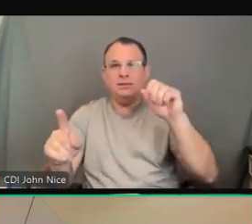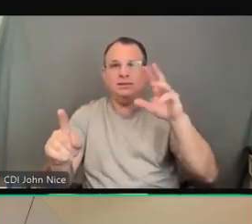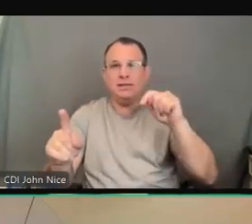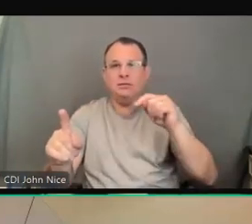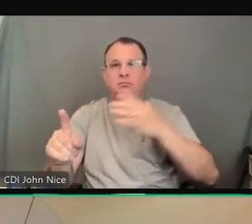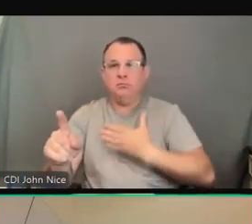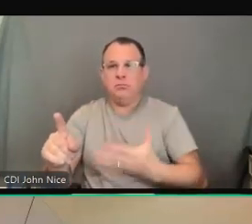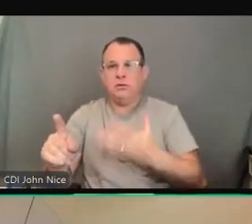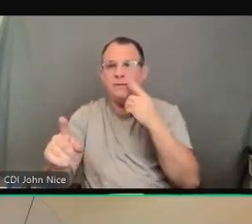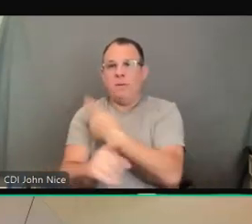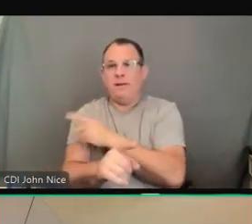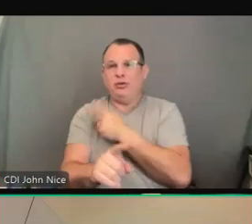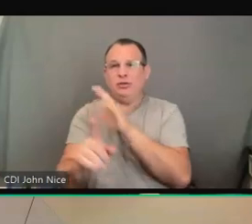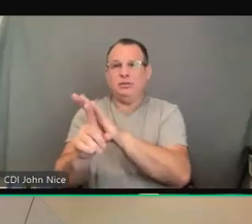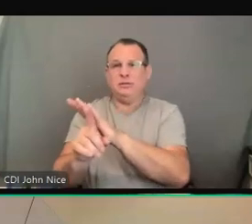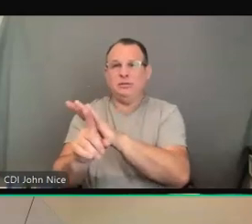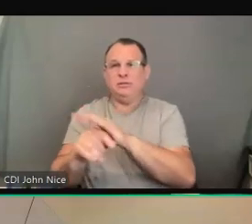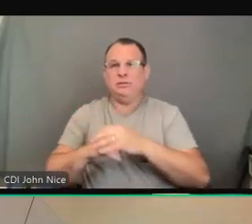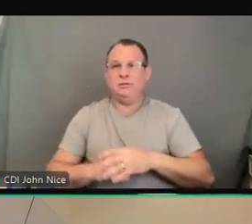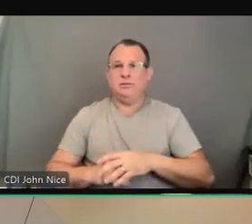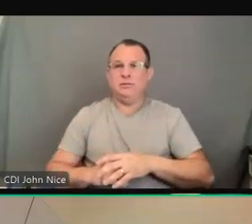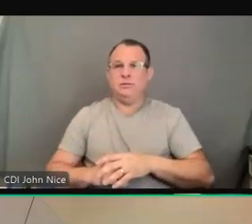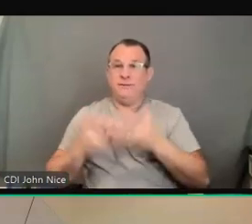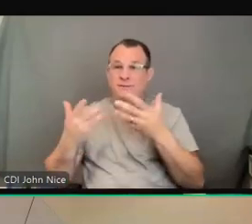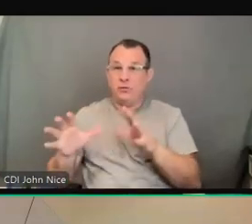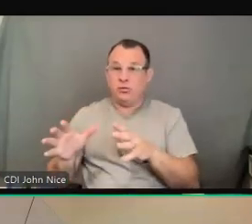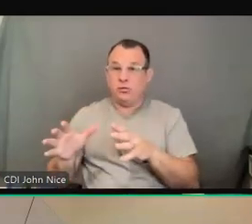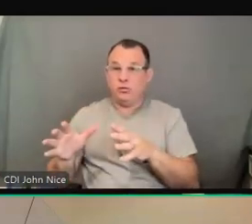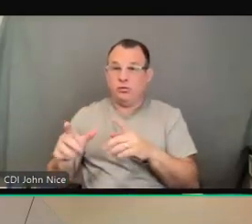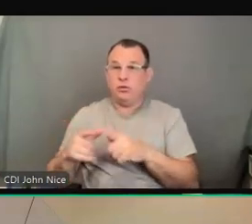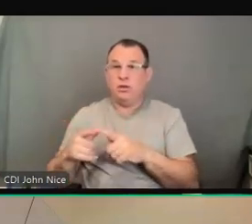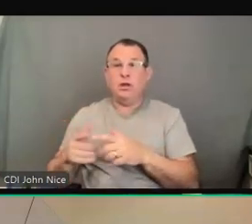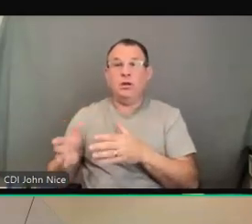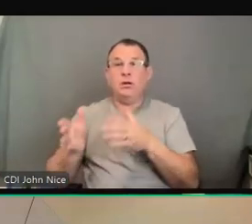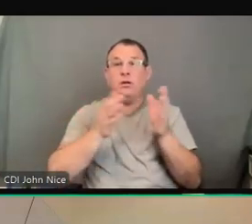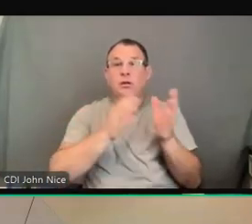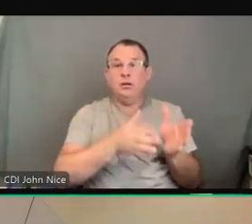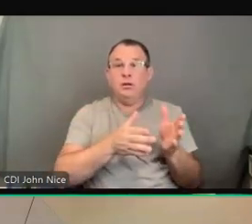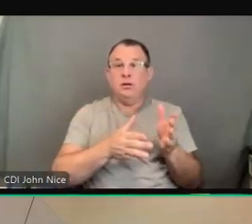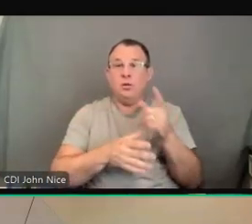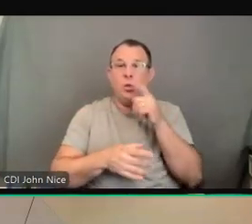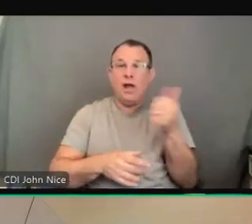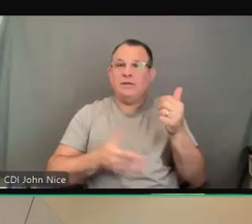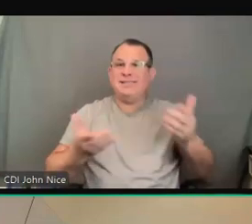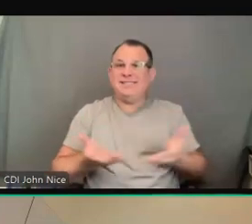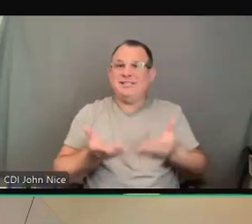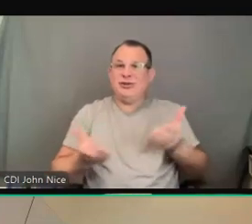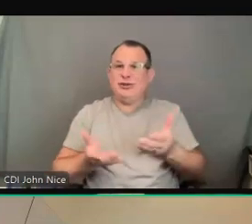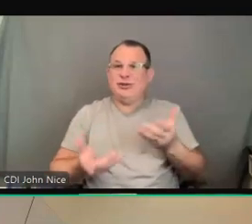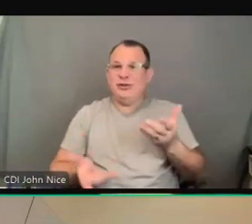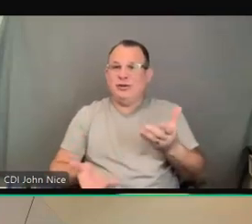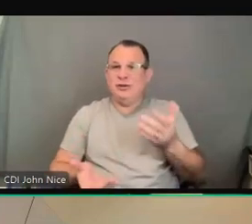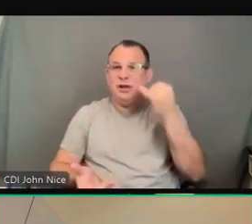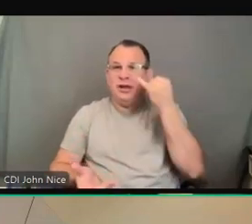And then they go to who else is present. If the patient has another